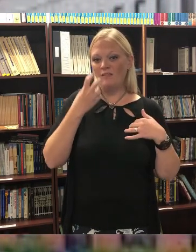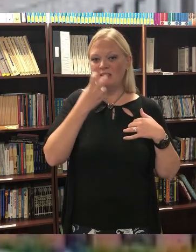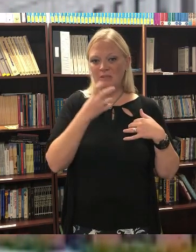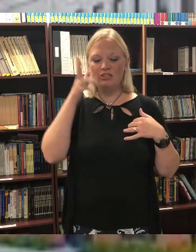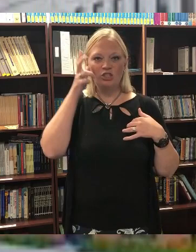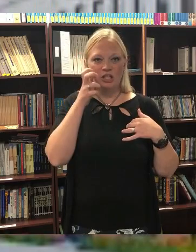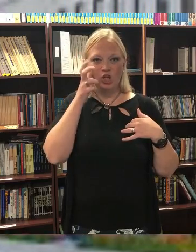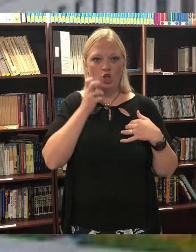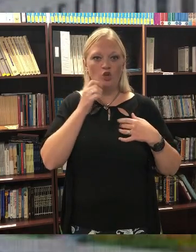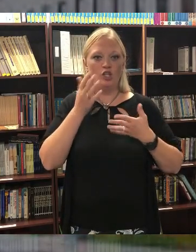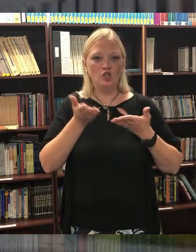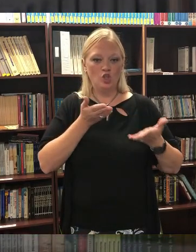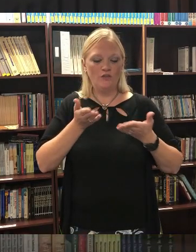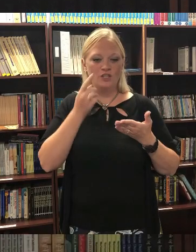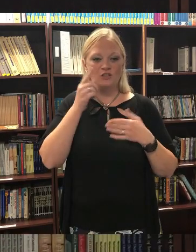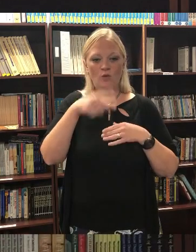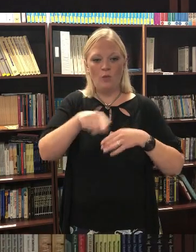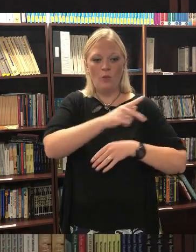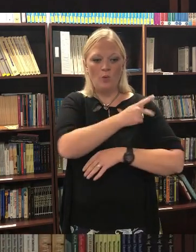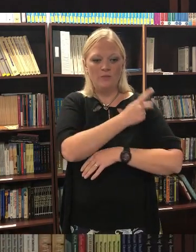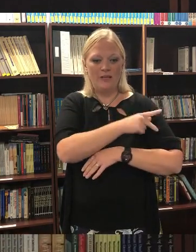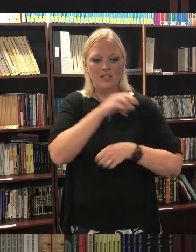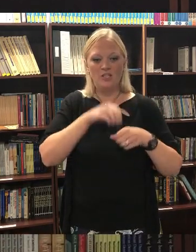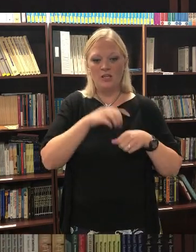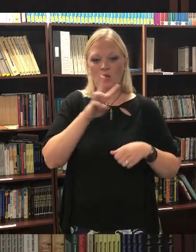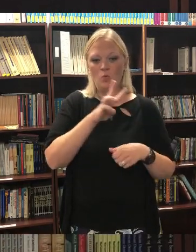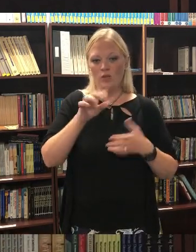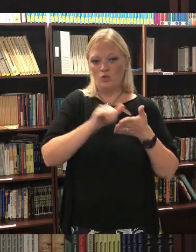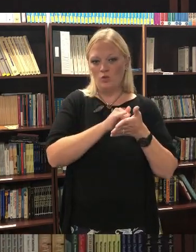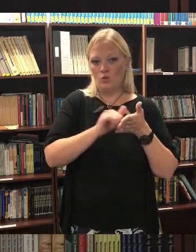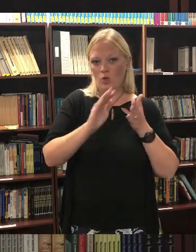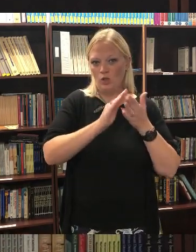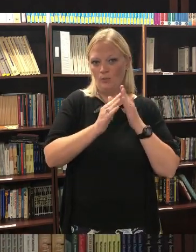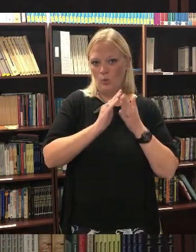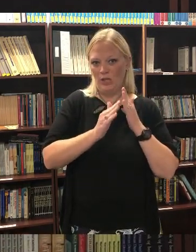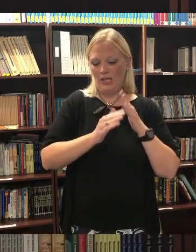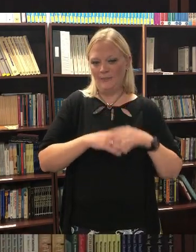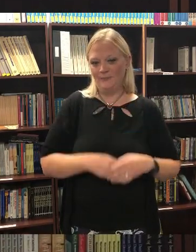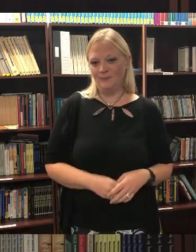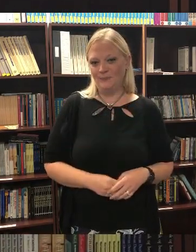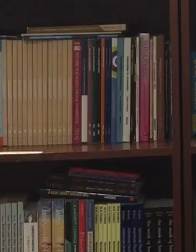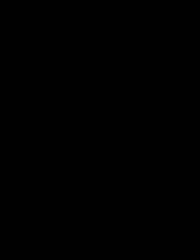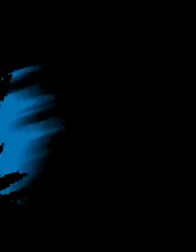speech and hearing services for those patients out in the western New York community.